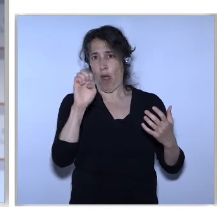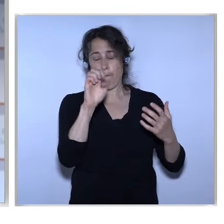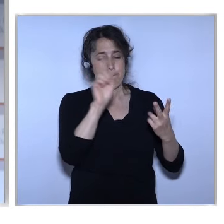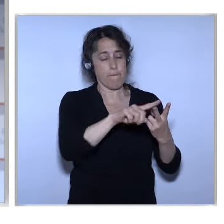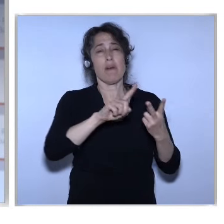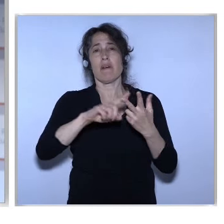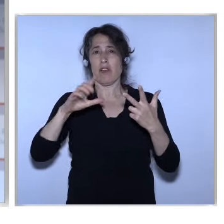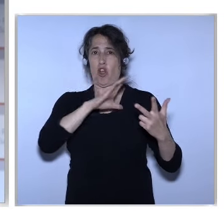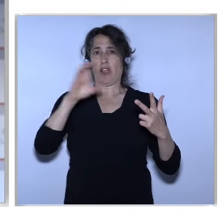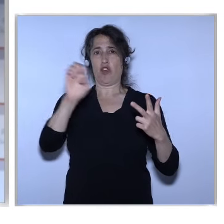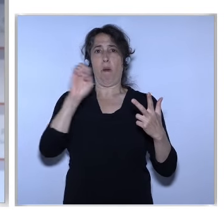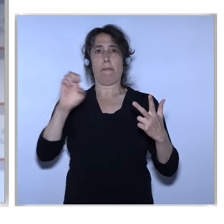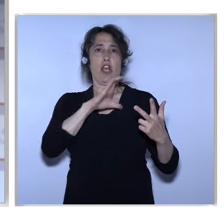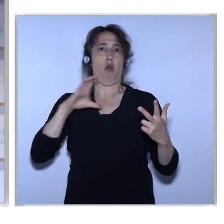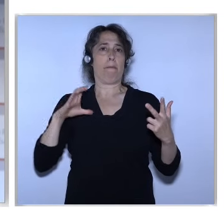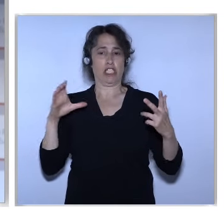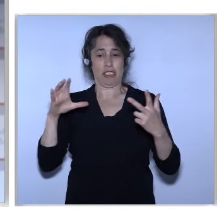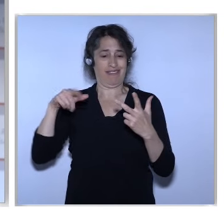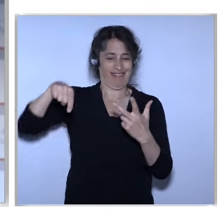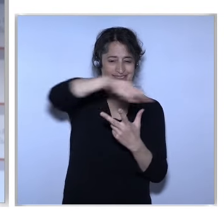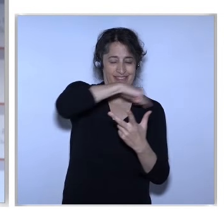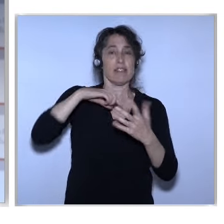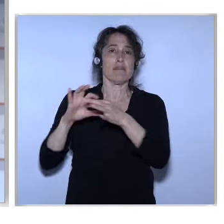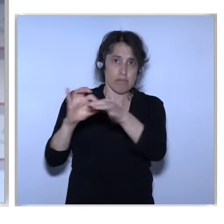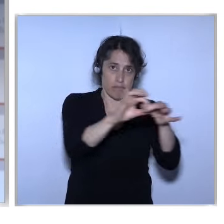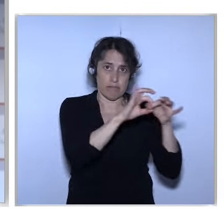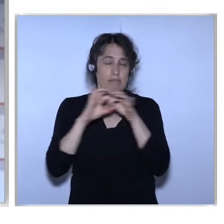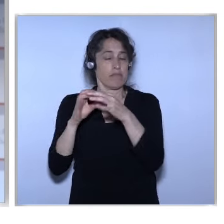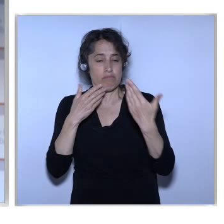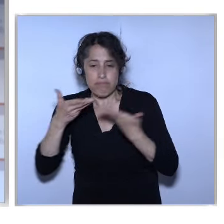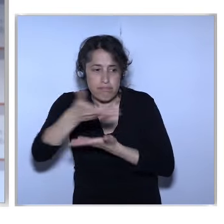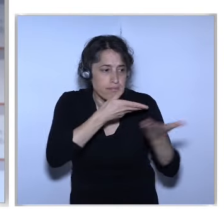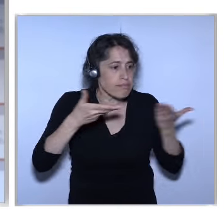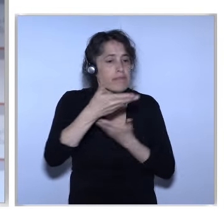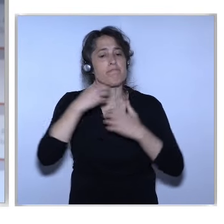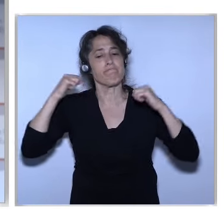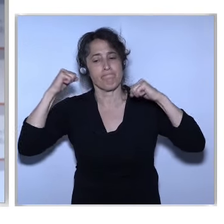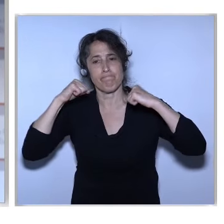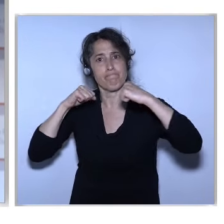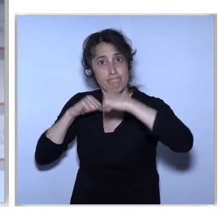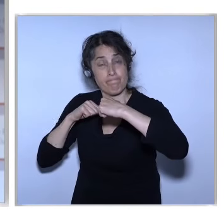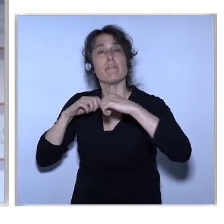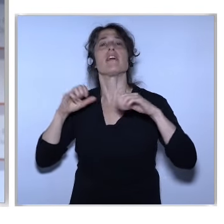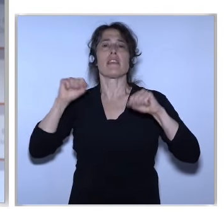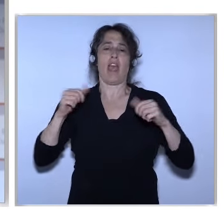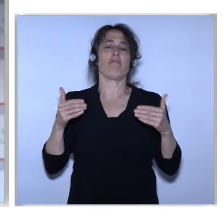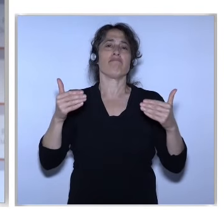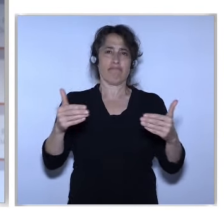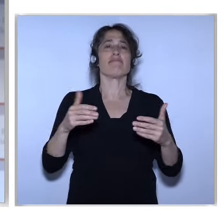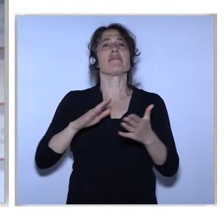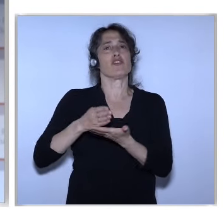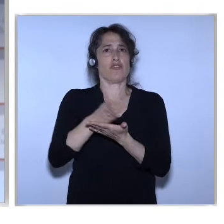Ladies and gentlemen I believe that Assembly will provide the opportunity for inclusive